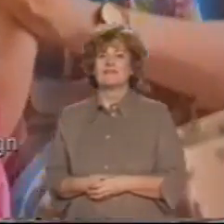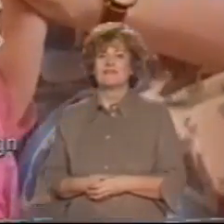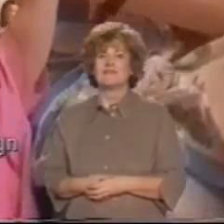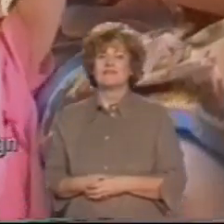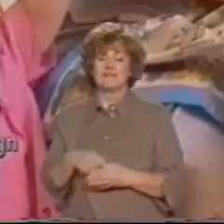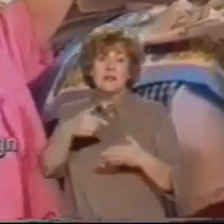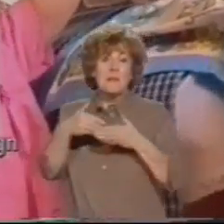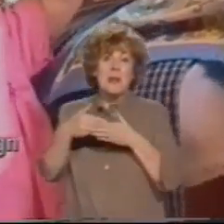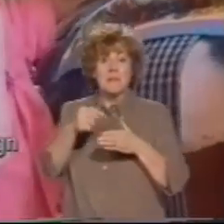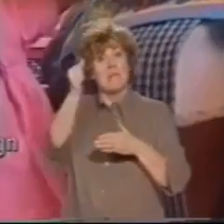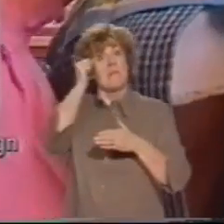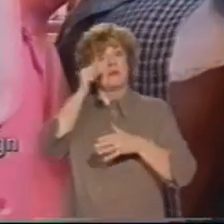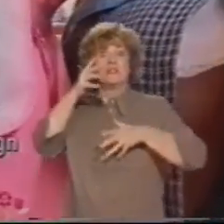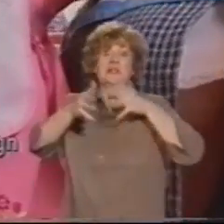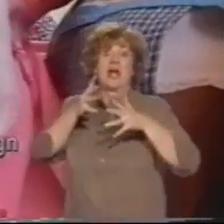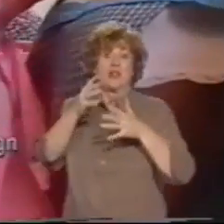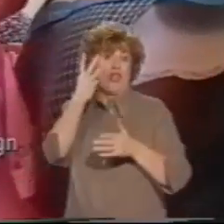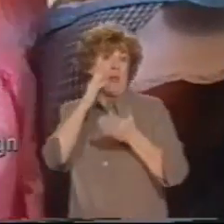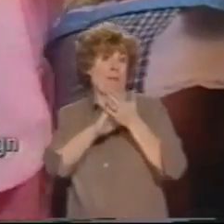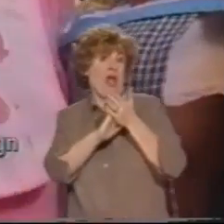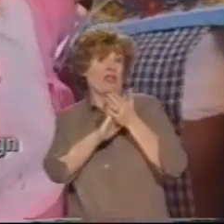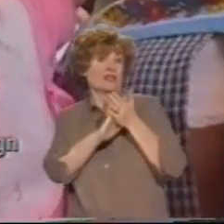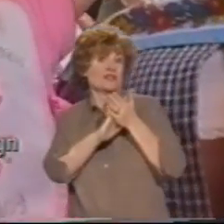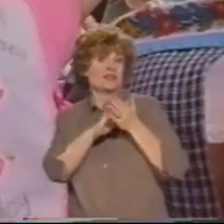She learnt her first sign at three months.